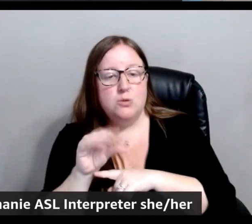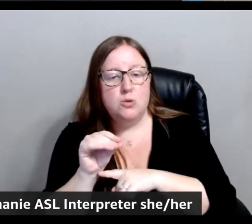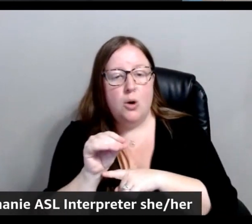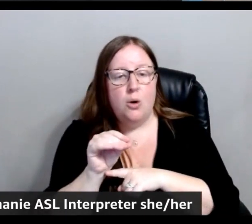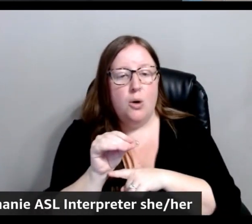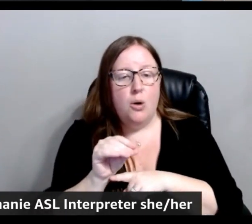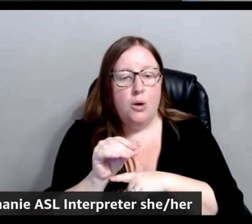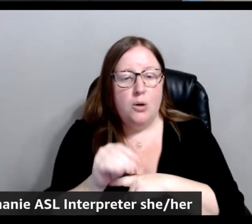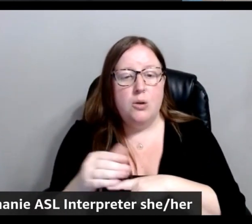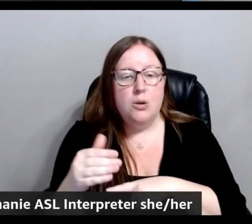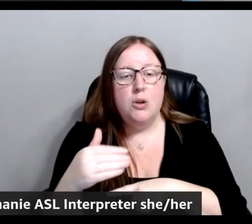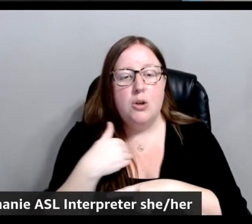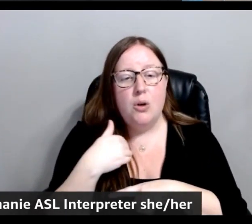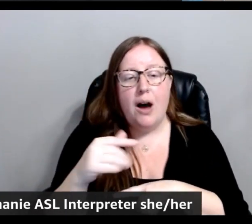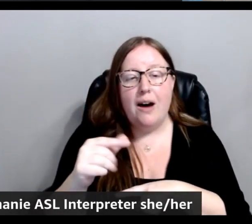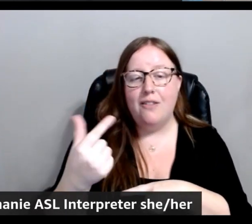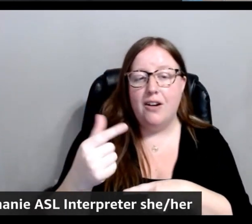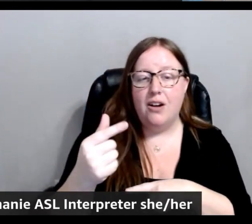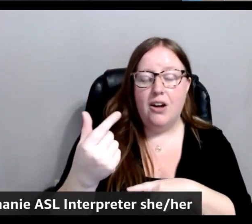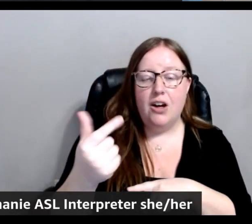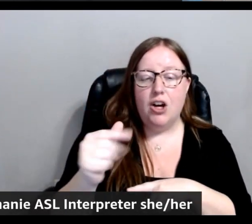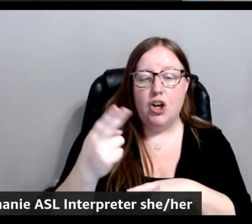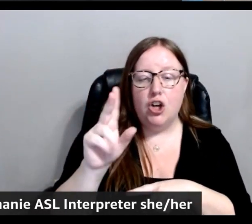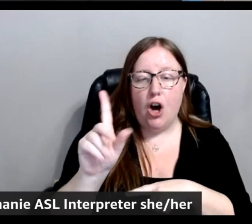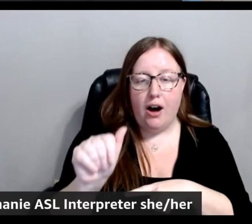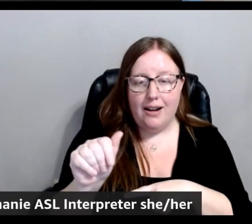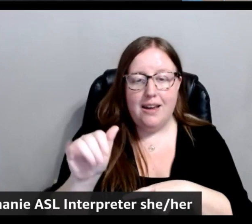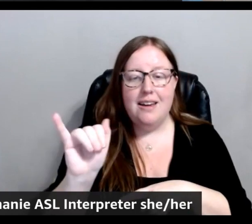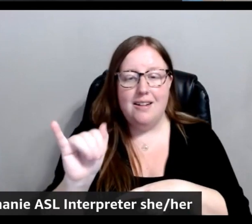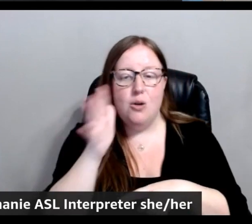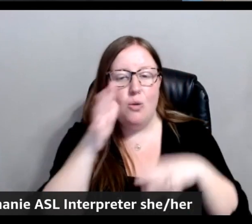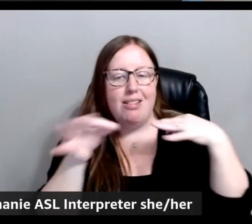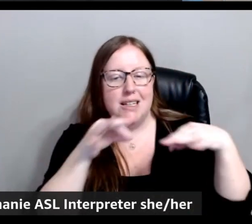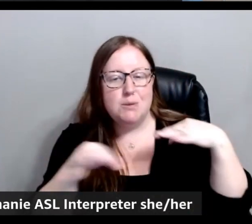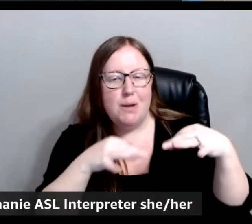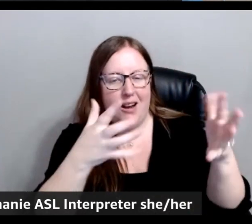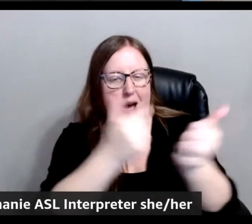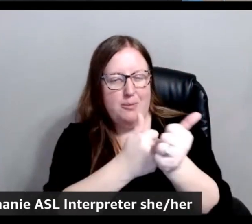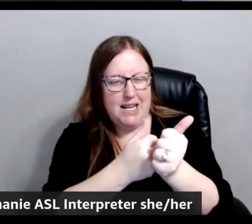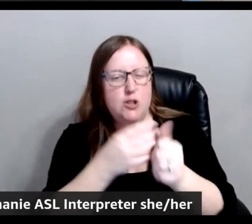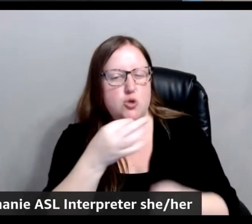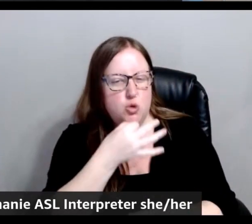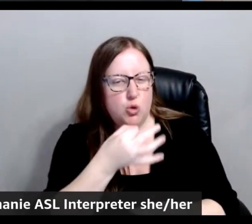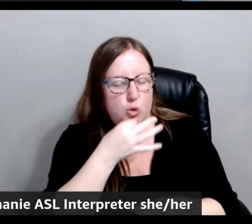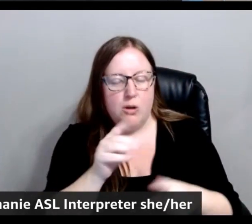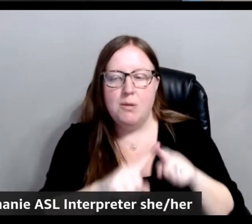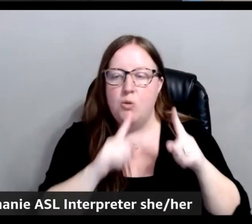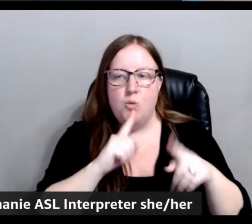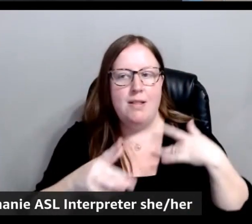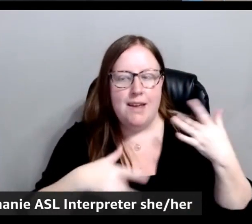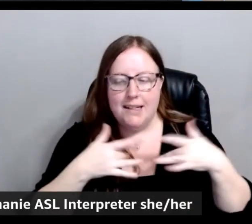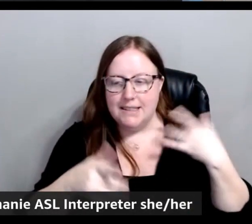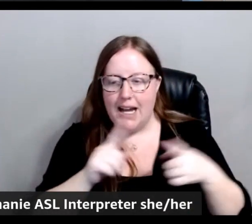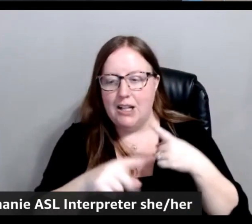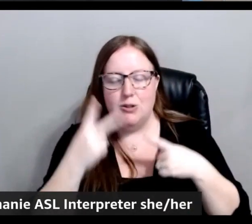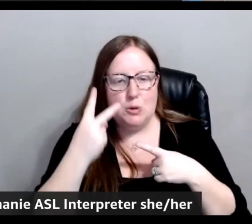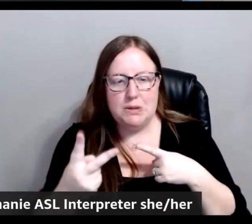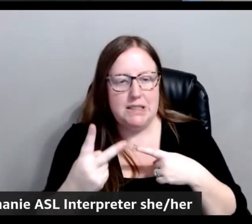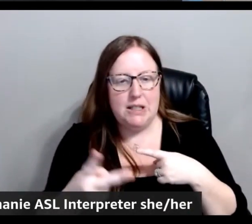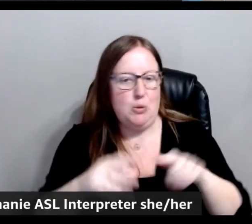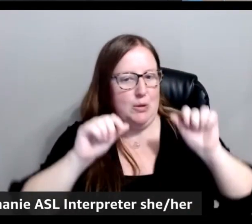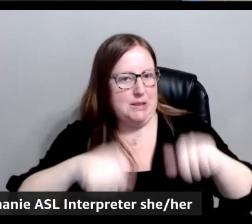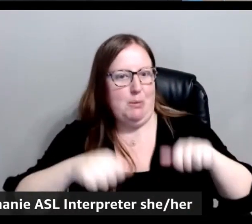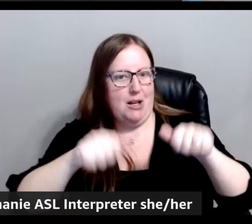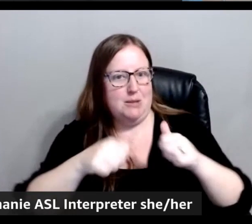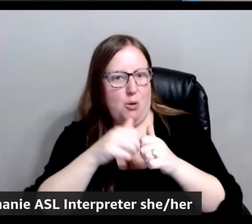Gadi give an update about that in just a little bit. And so, it's really exciting to see what's possible